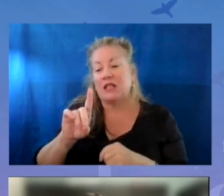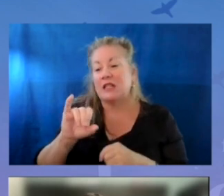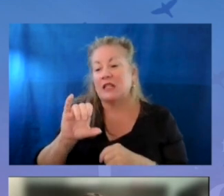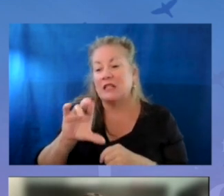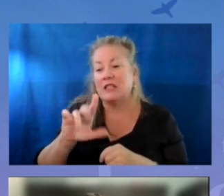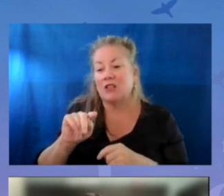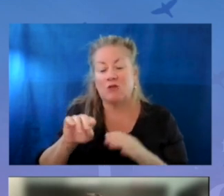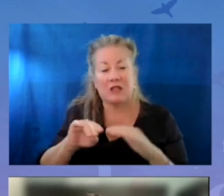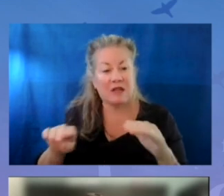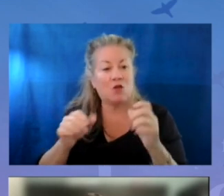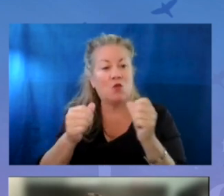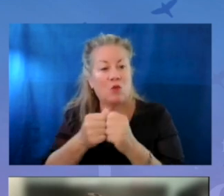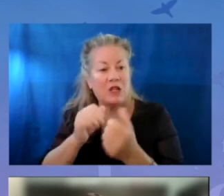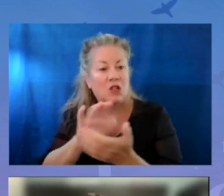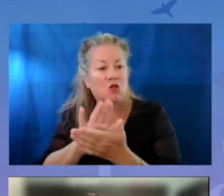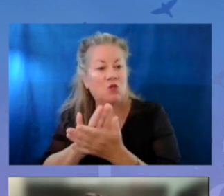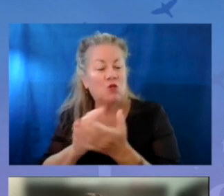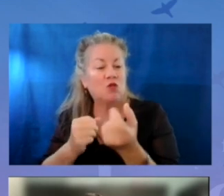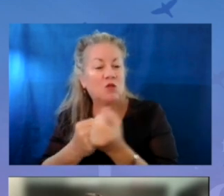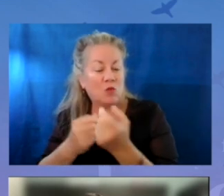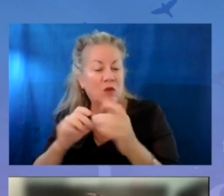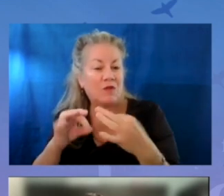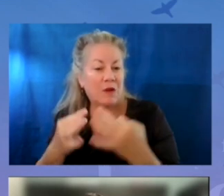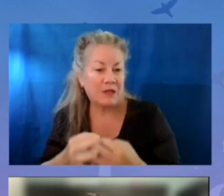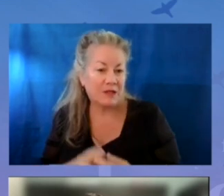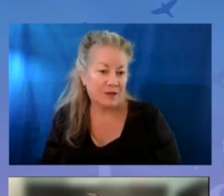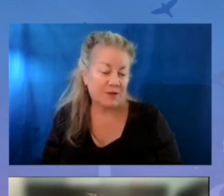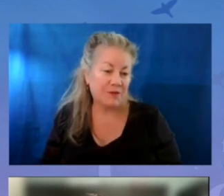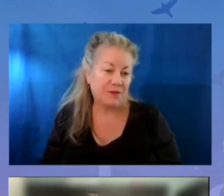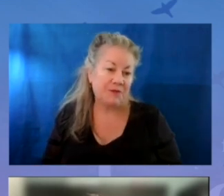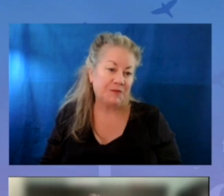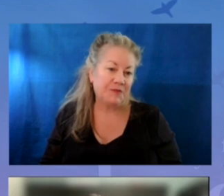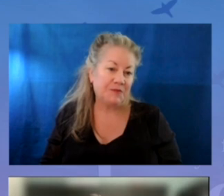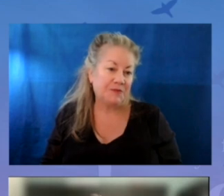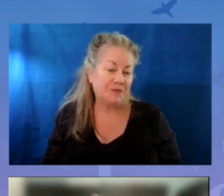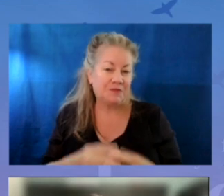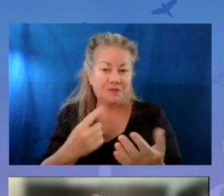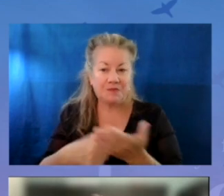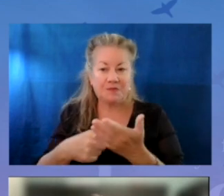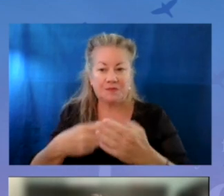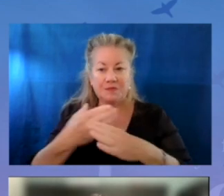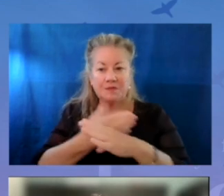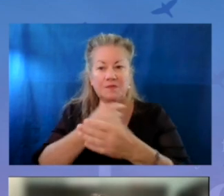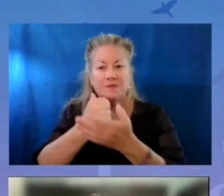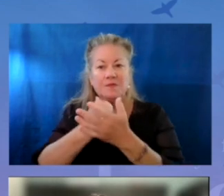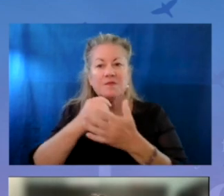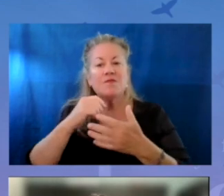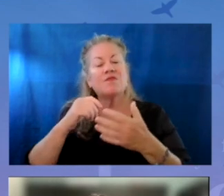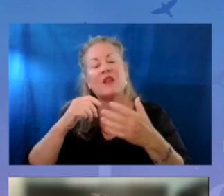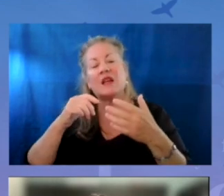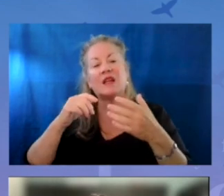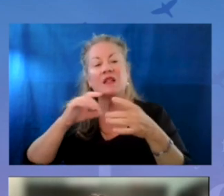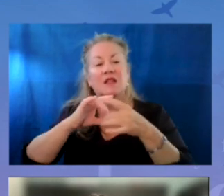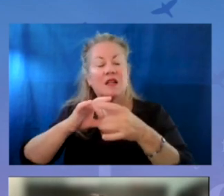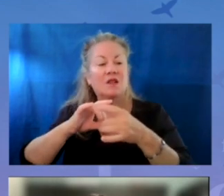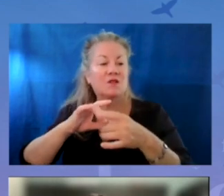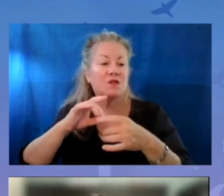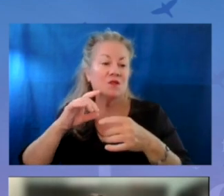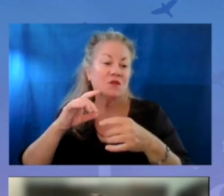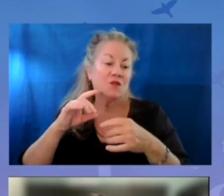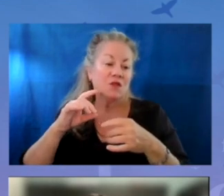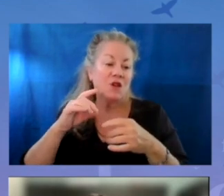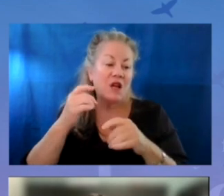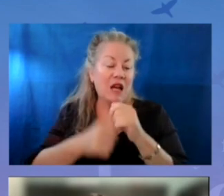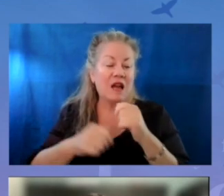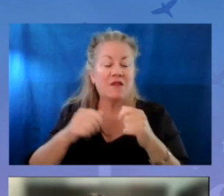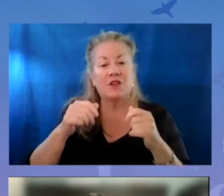district level with schools to support those families. It's really, as we've mentioned, helped us stay connected to our why of every student